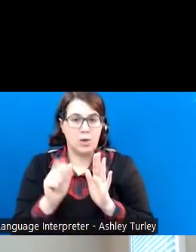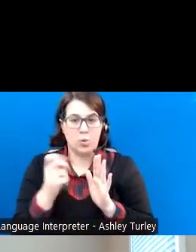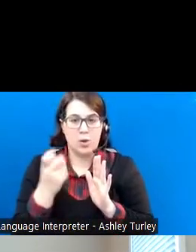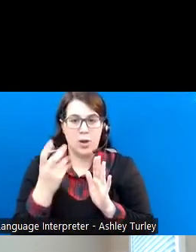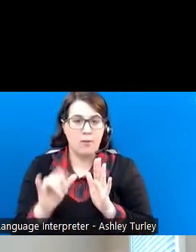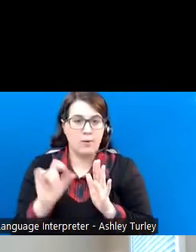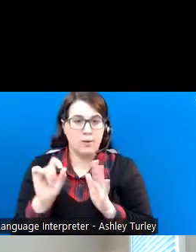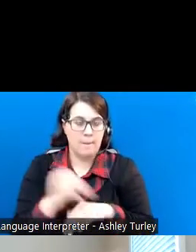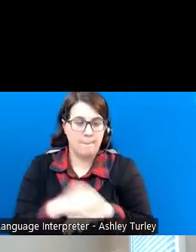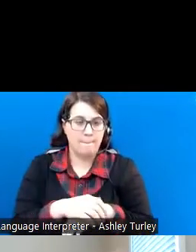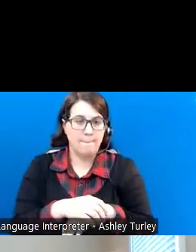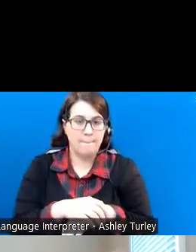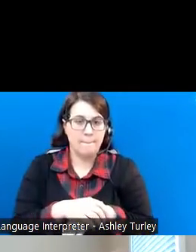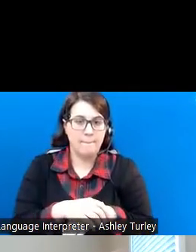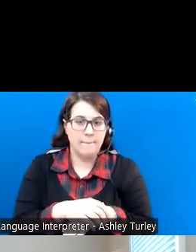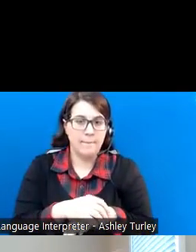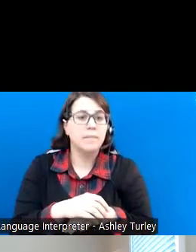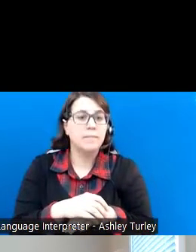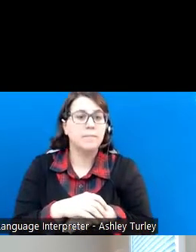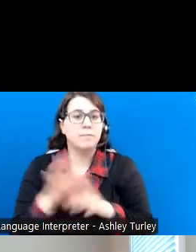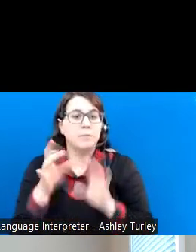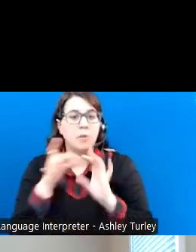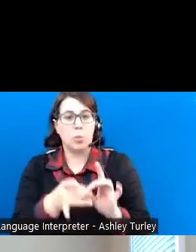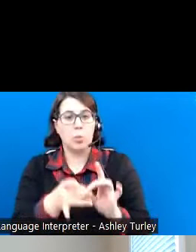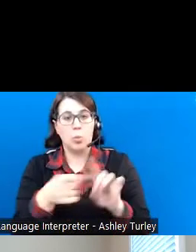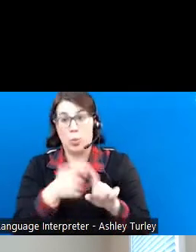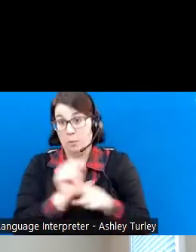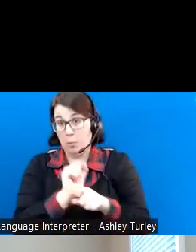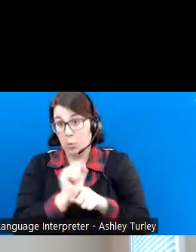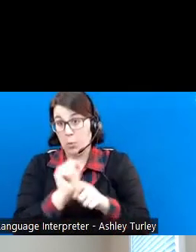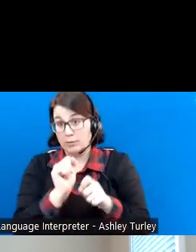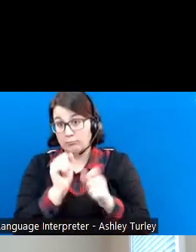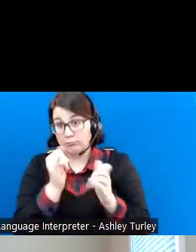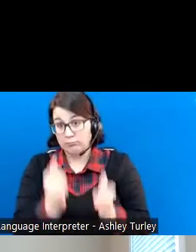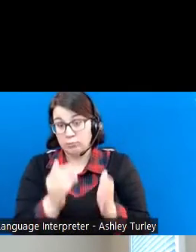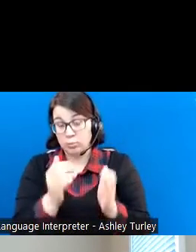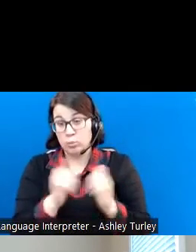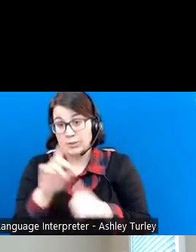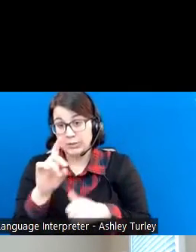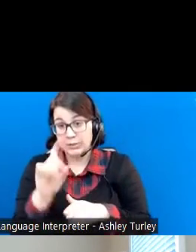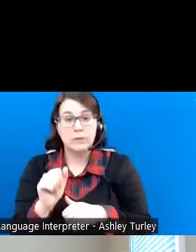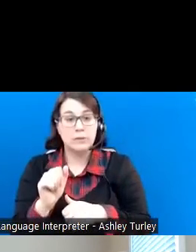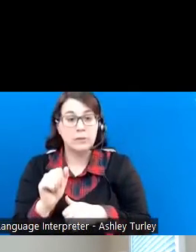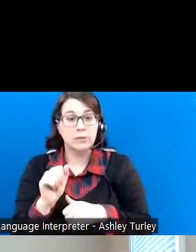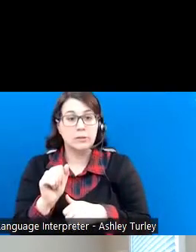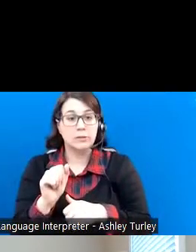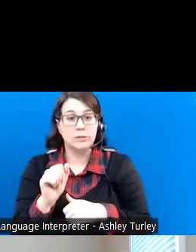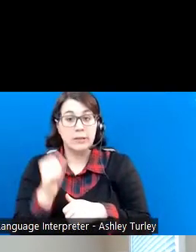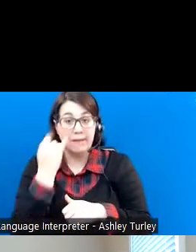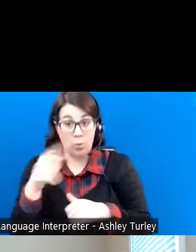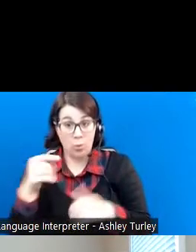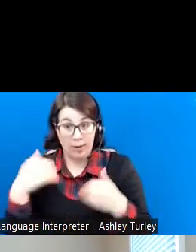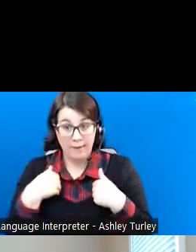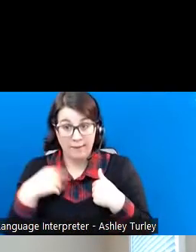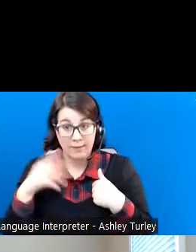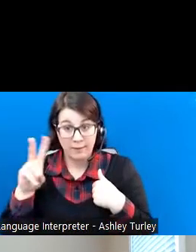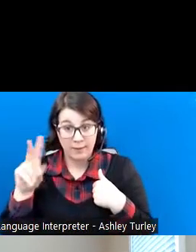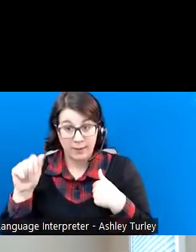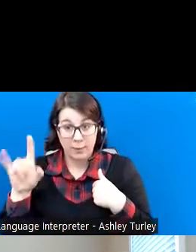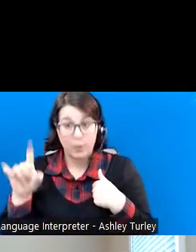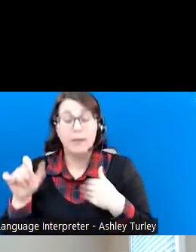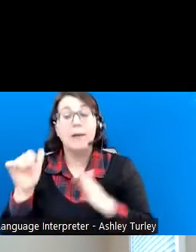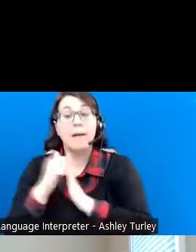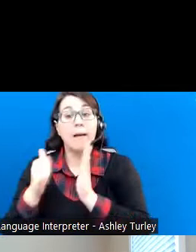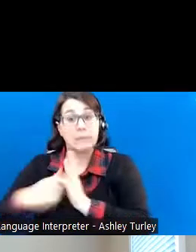As it relates to the employed individual with a disability that owns a WV ABLE account, here are some added